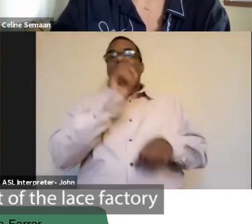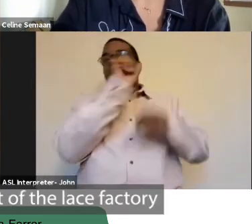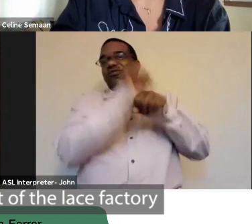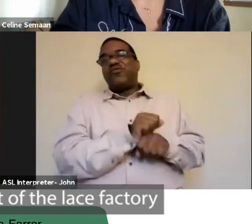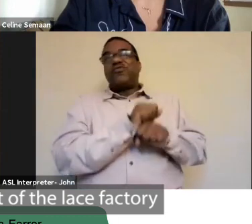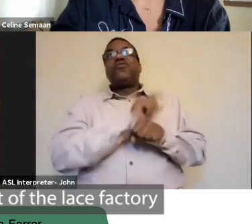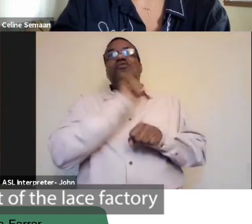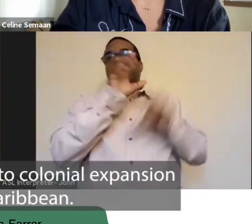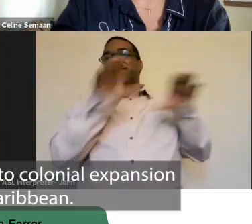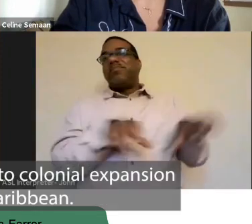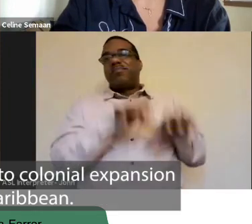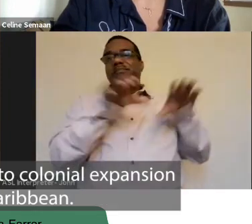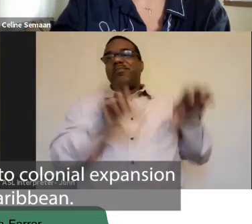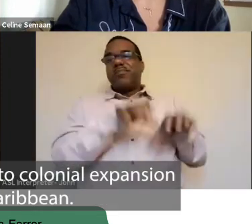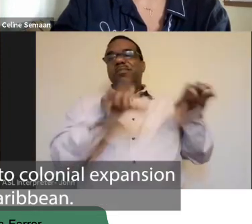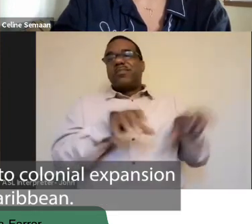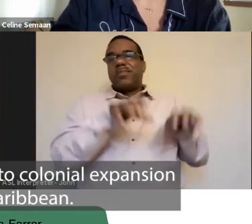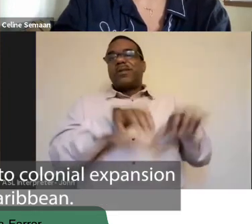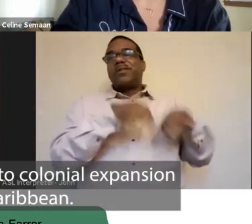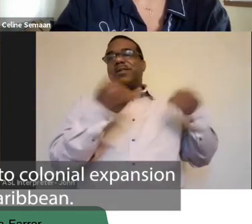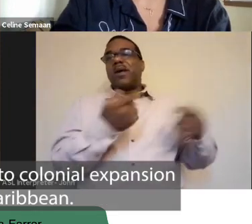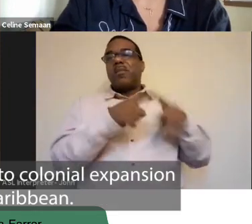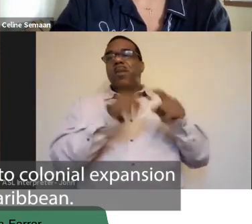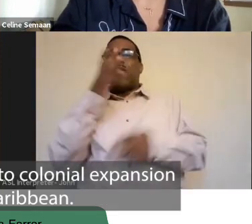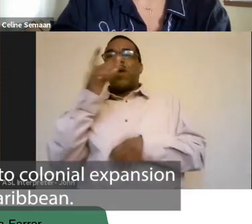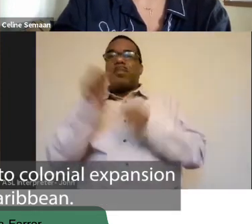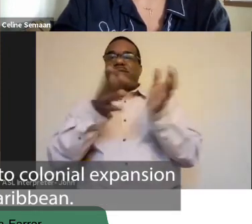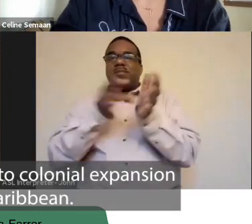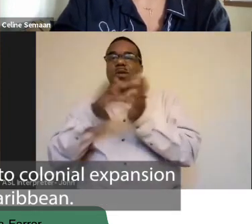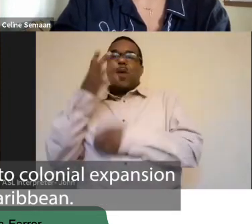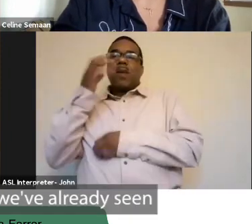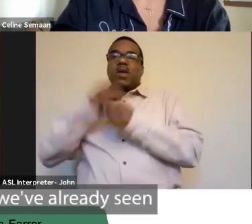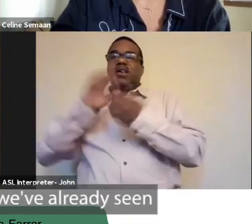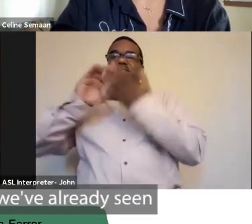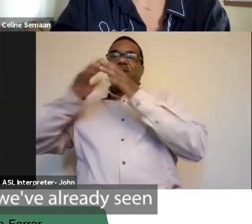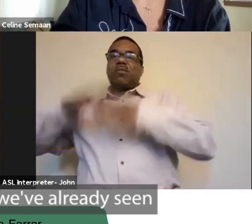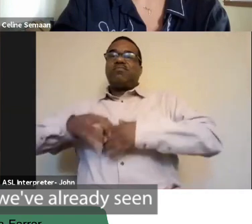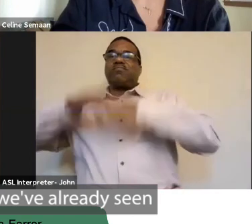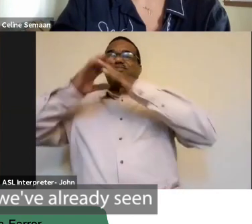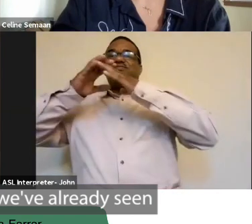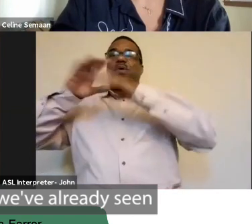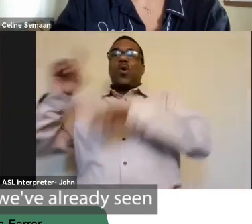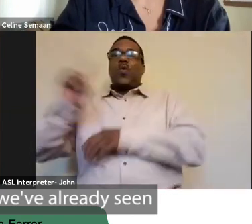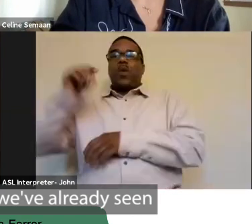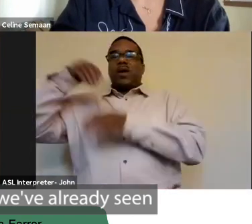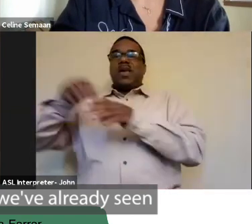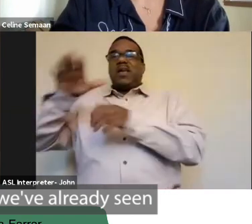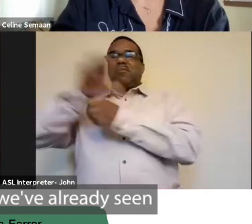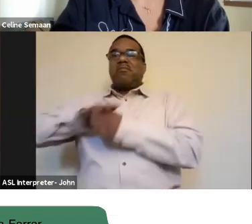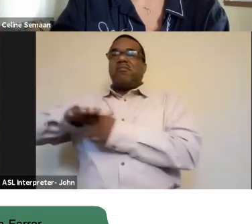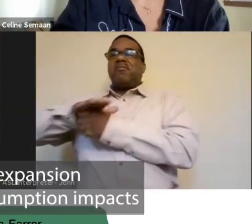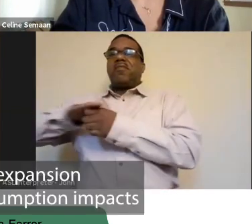of the lace bark tree being exploited due to colonial expansion in the Caribbean. So, unfortunately, we've already